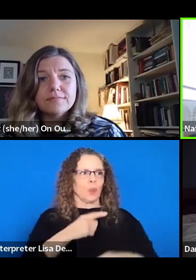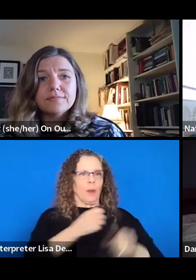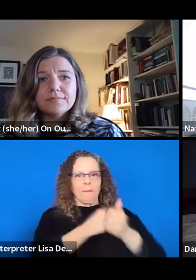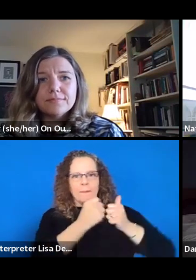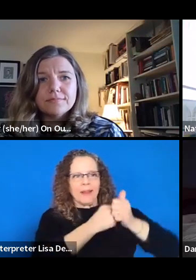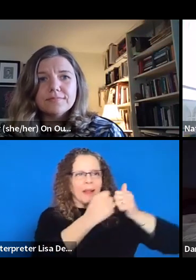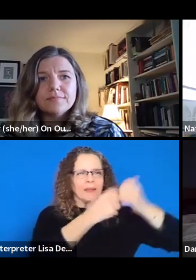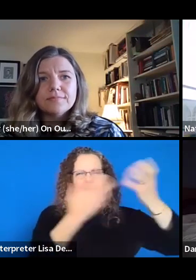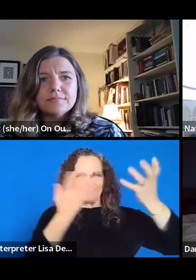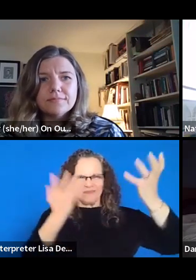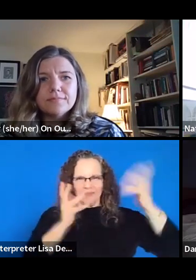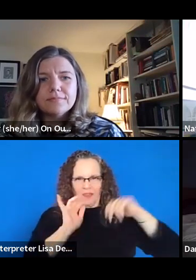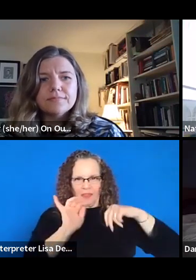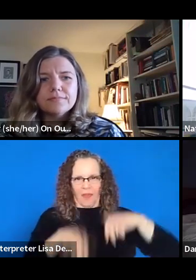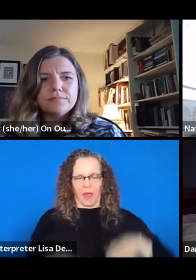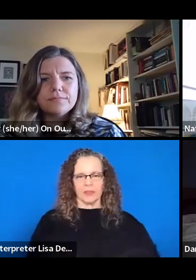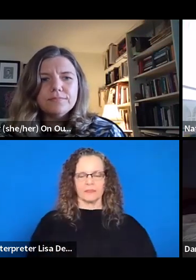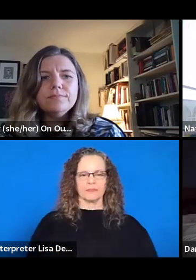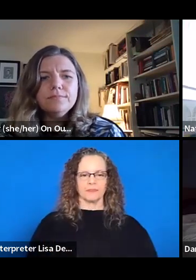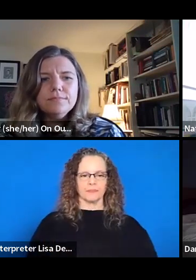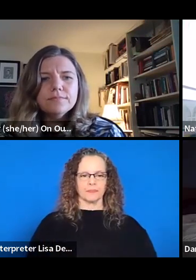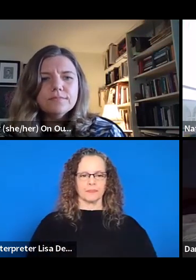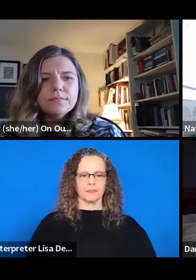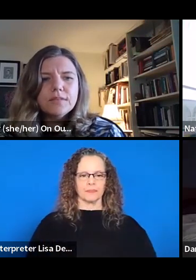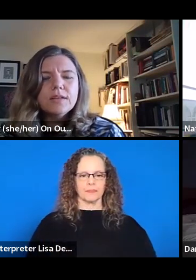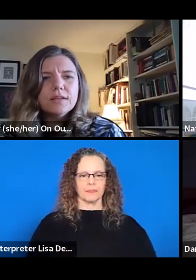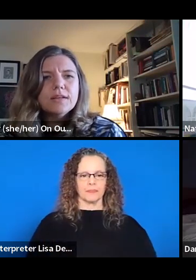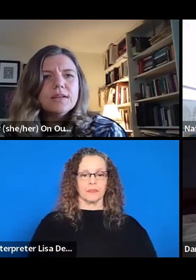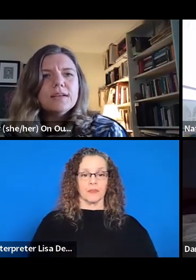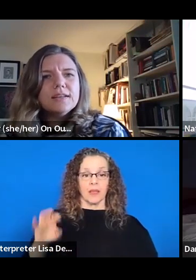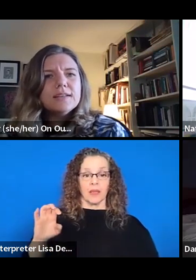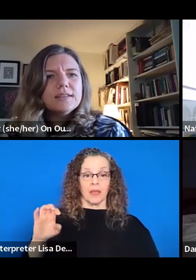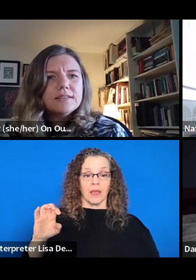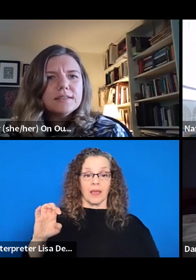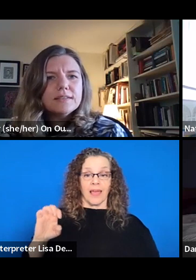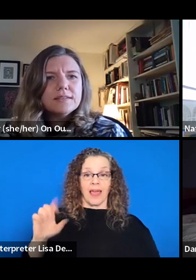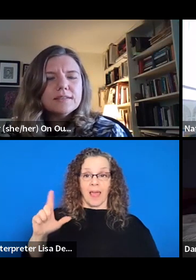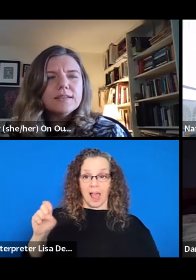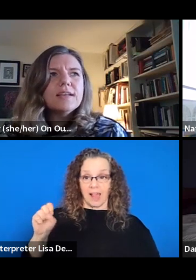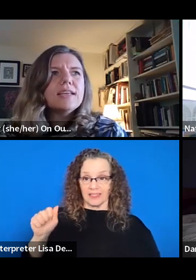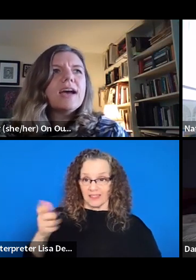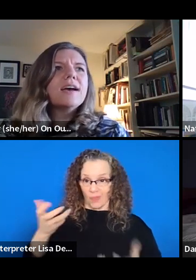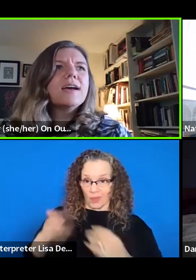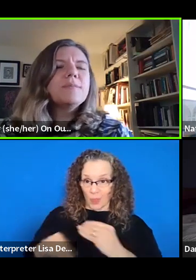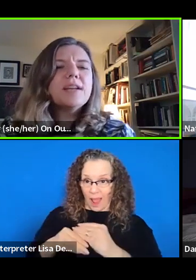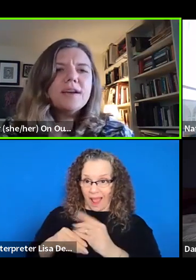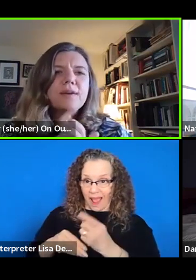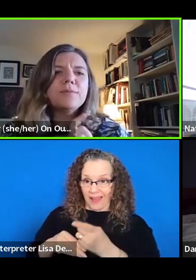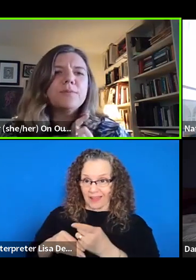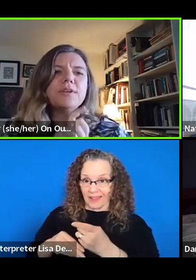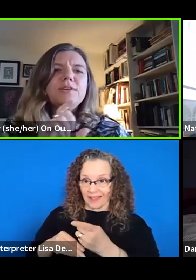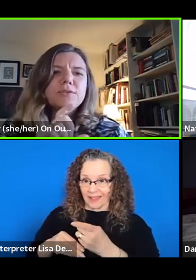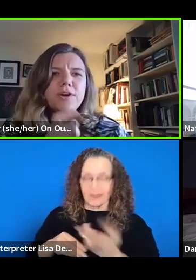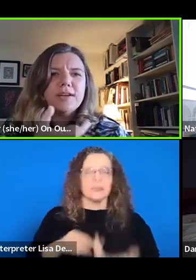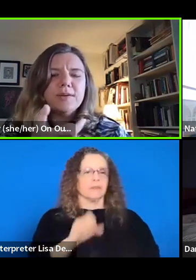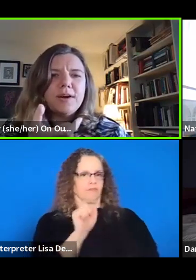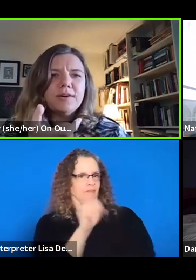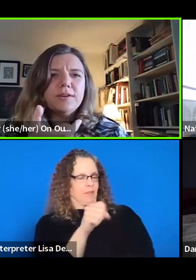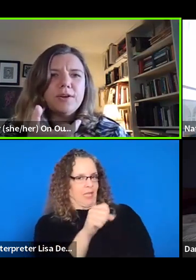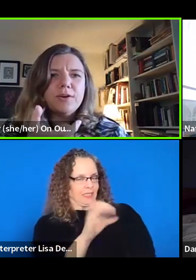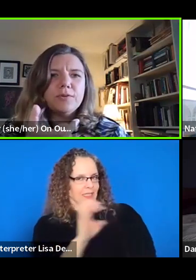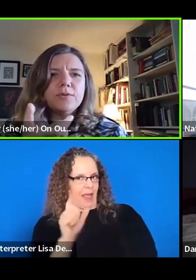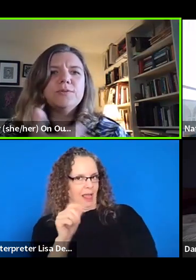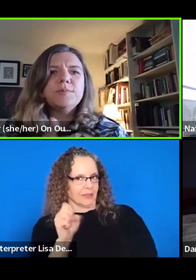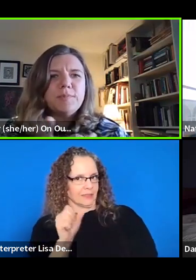Yeah. Um, Elsa, please pick up from there. Uh, I'm sure there's a lot you can say to that. Yeah. I mean, I, when you were talking